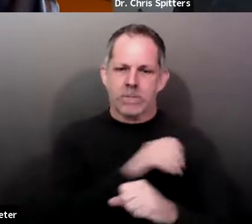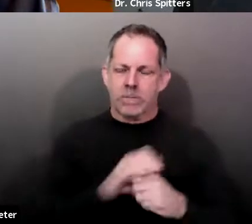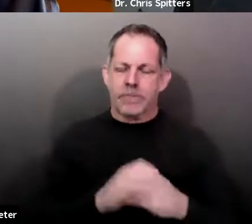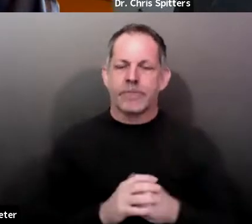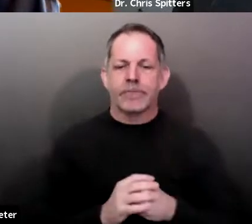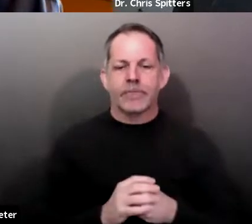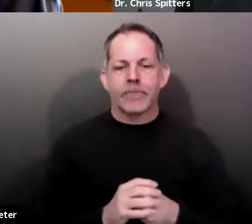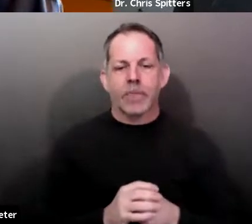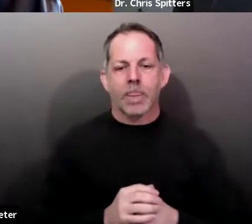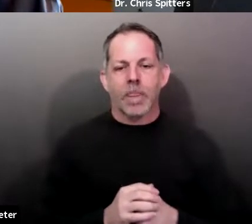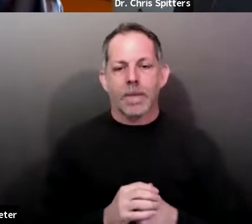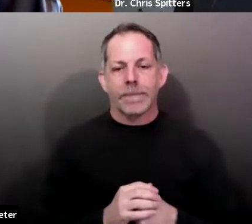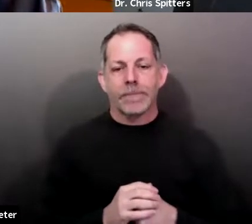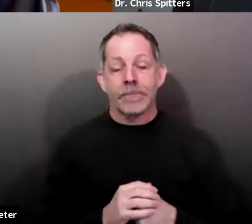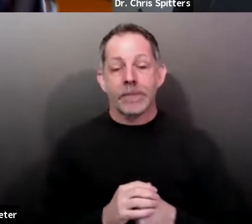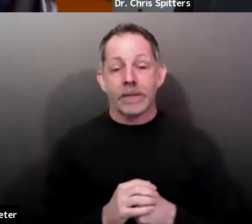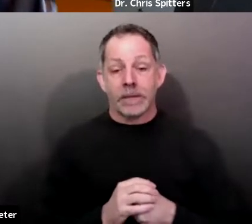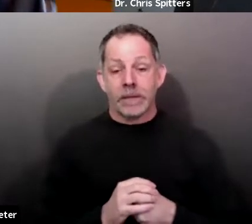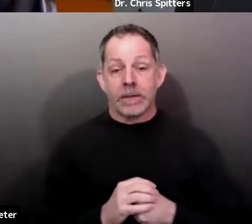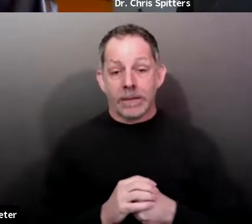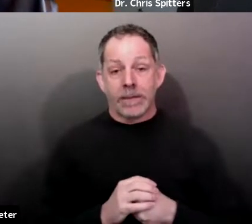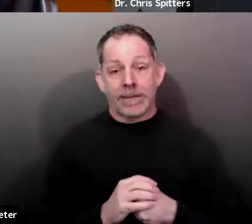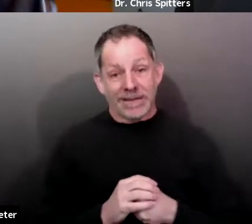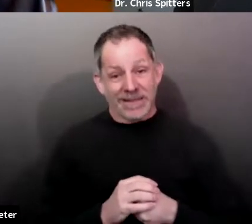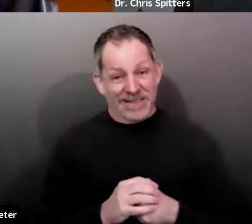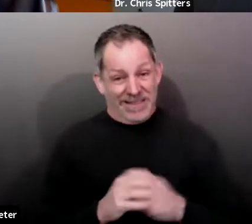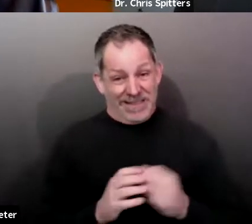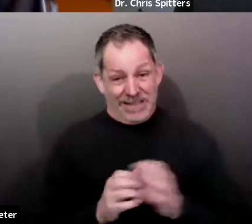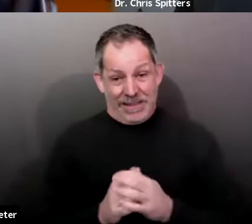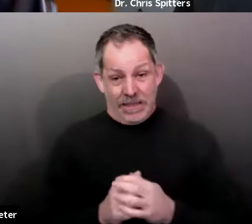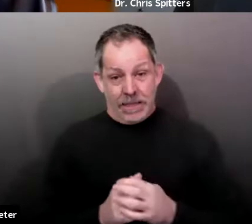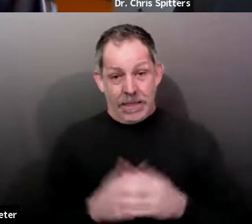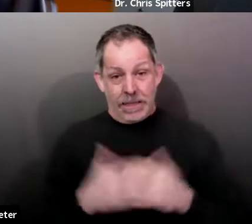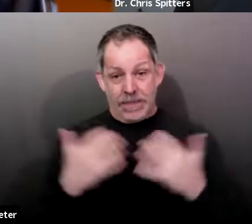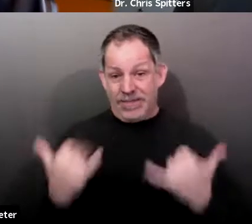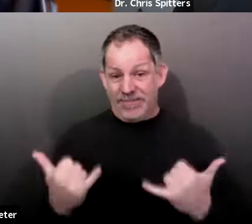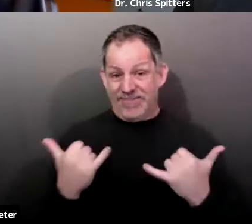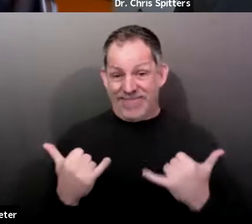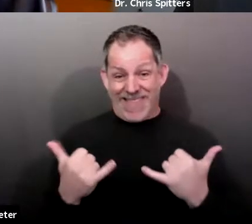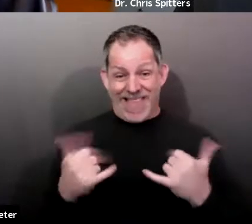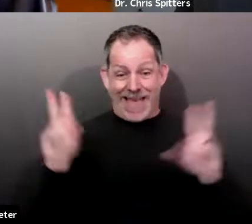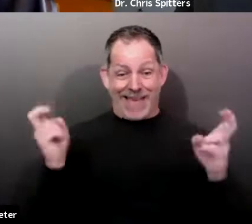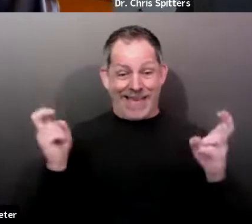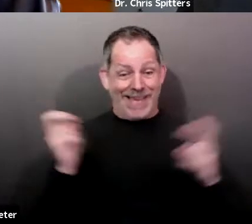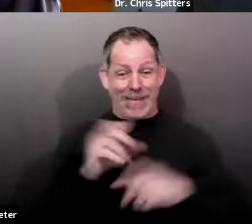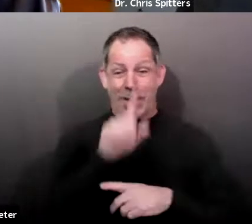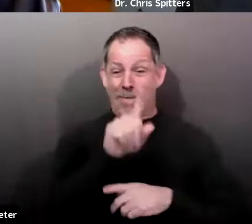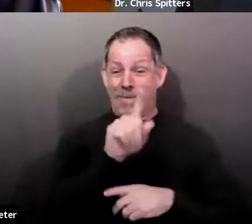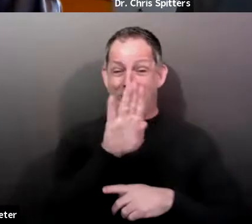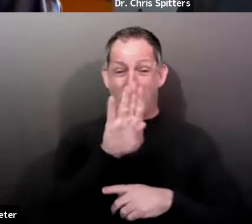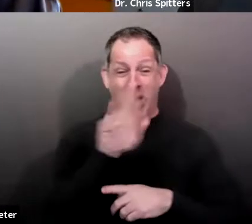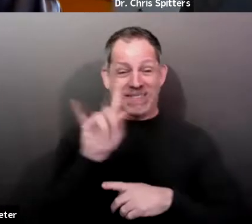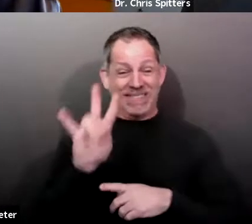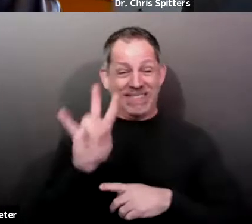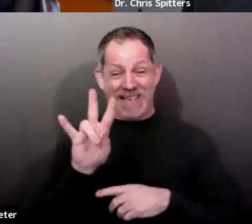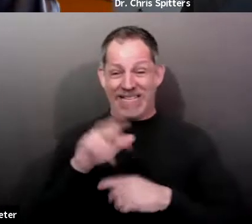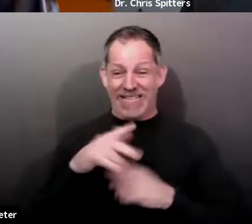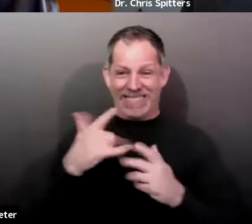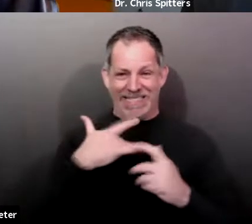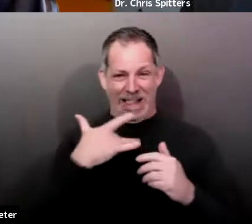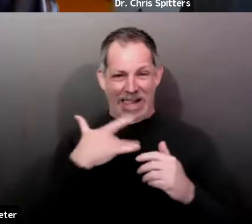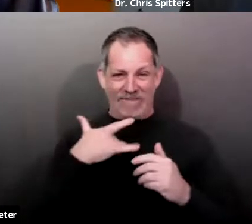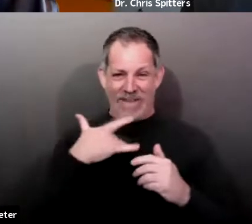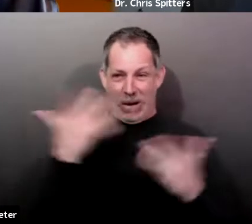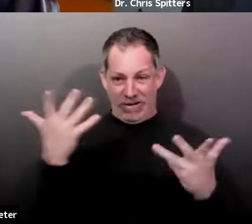full jury is kind of out still on the B.1.1.7, but there is a fair amount of data coming in that suggests that risk of